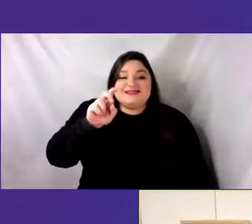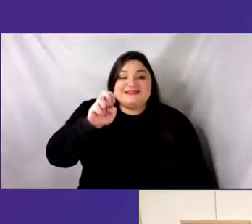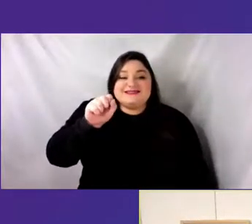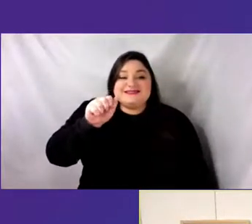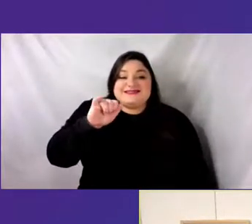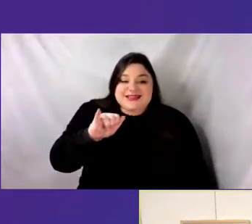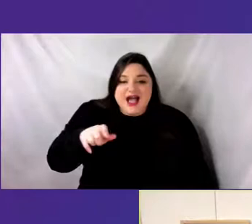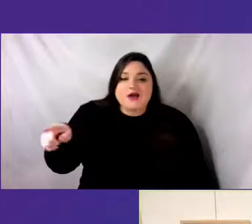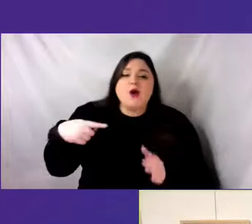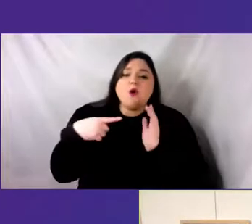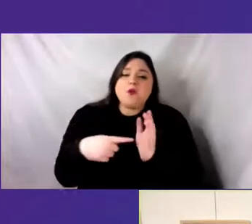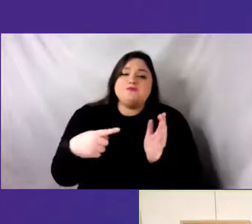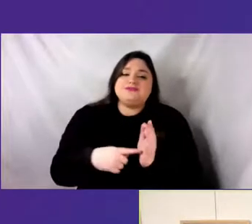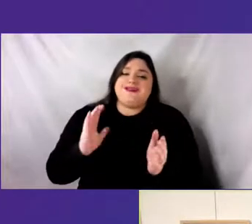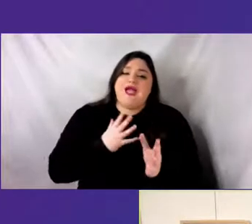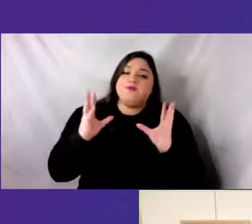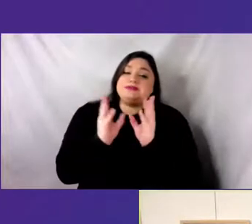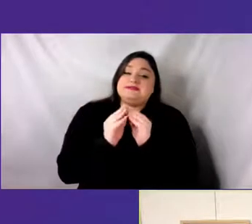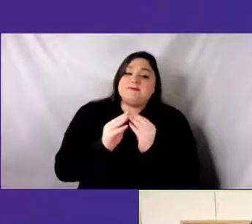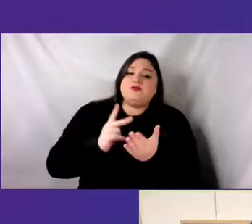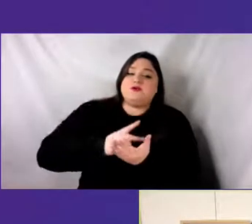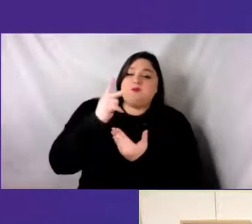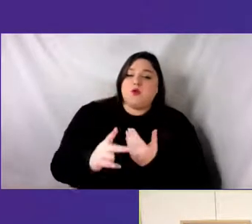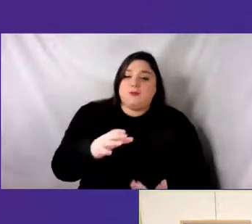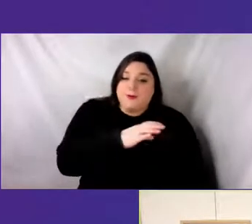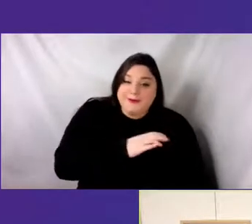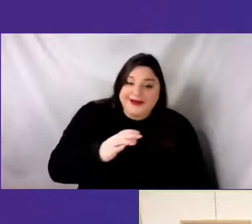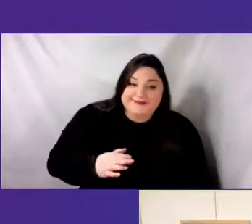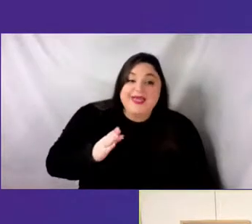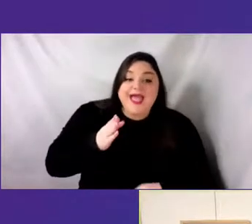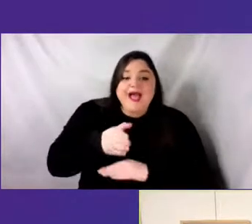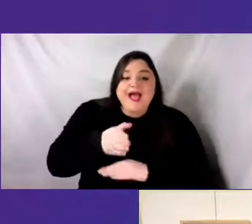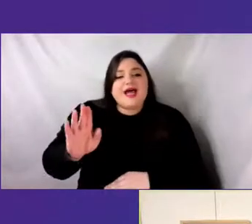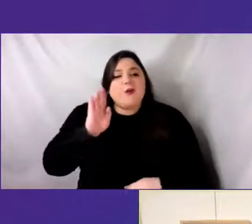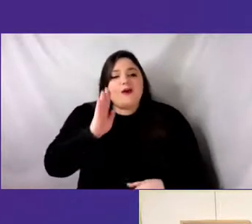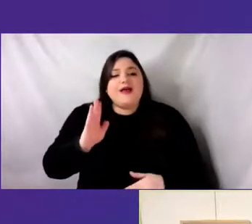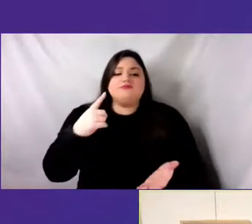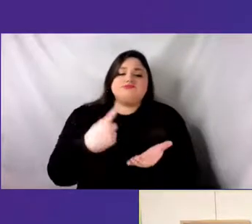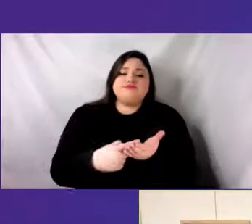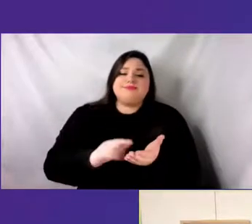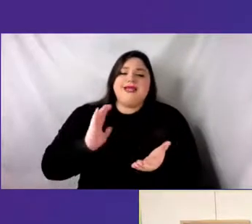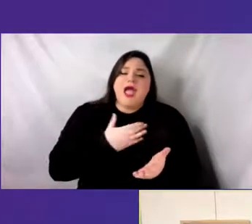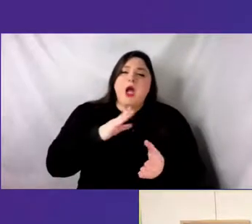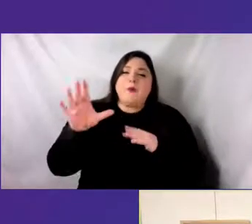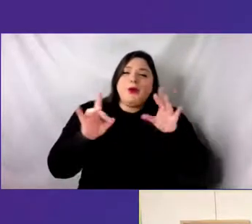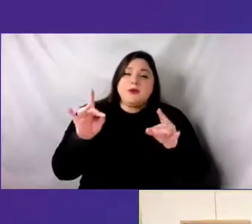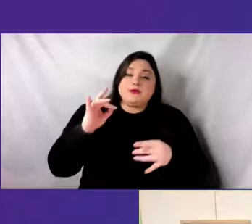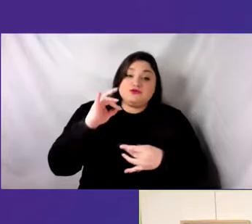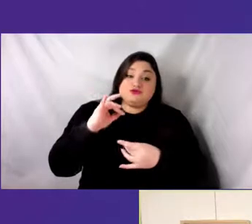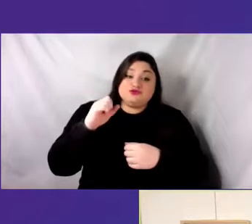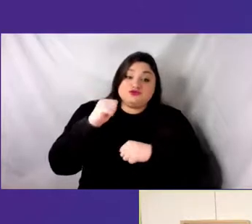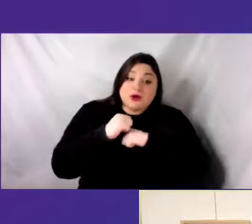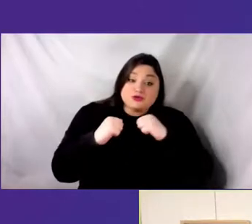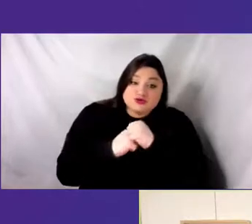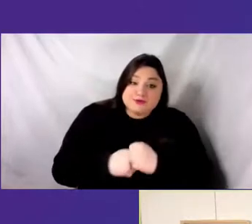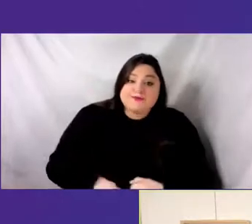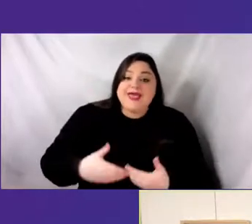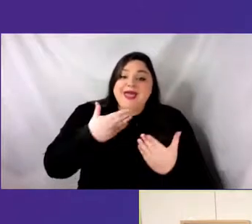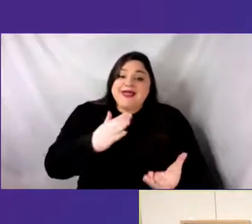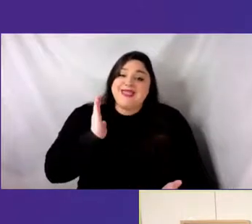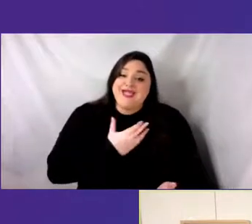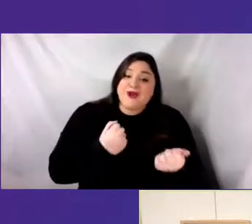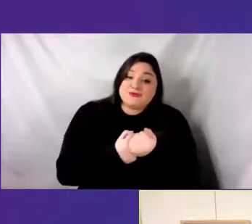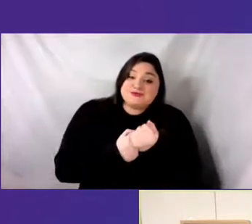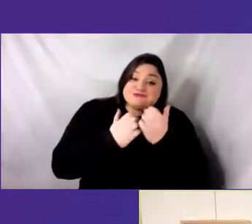bit about this year's curatorial structure, thank our sponsors, and present DanceNYC's Year in Review. After a short